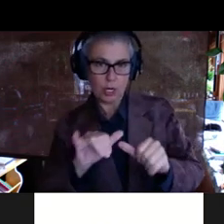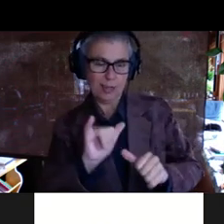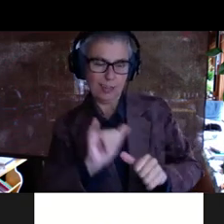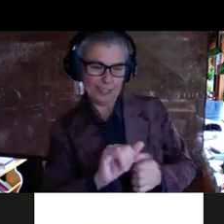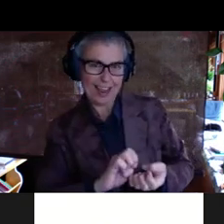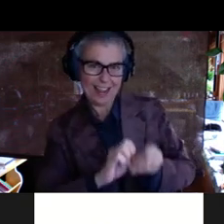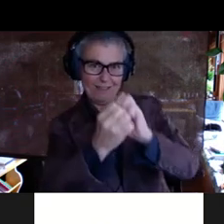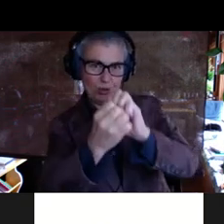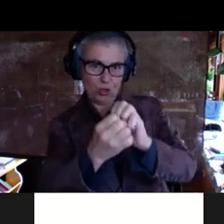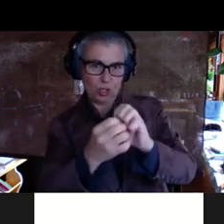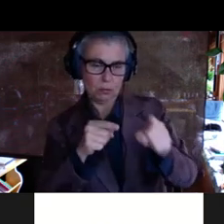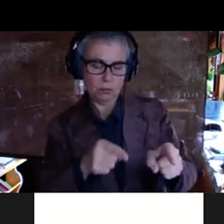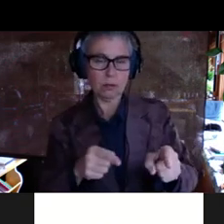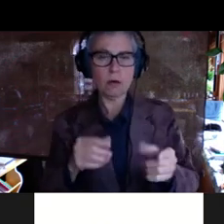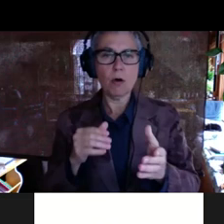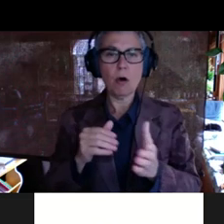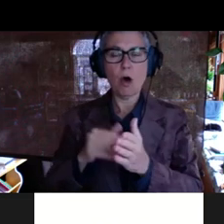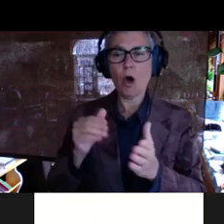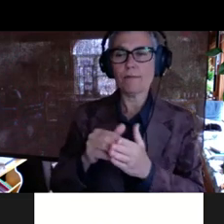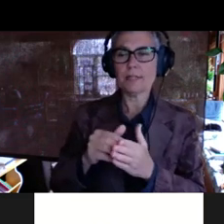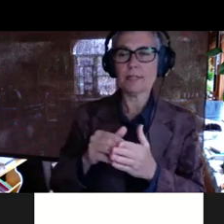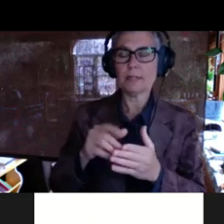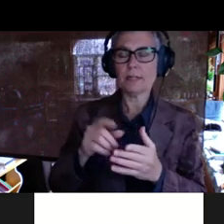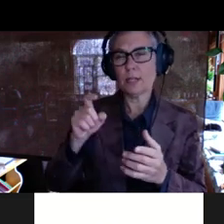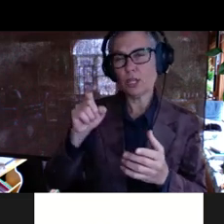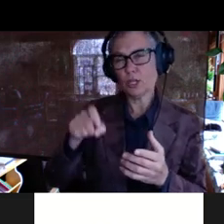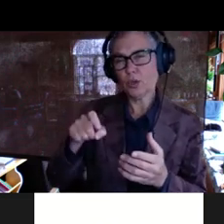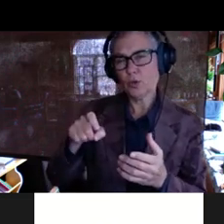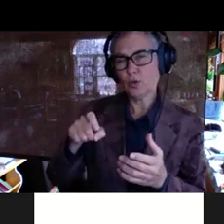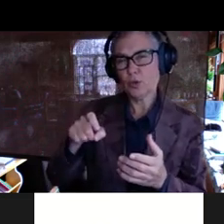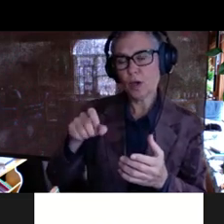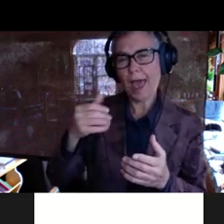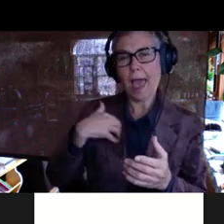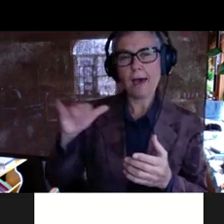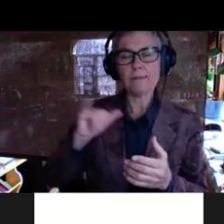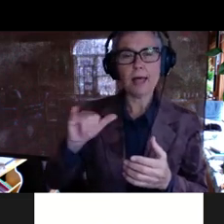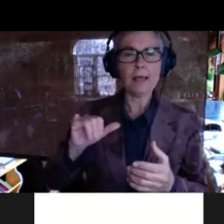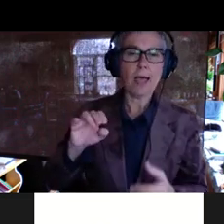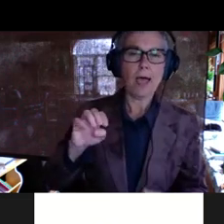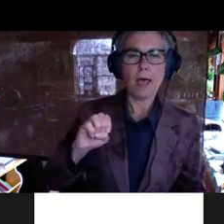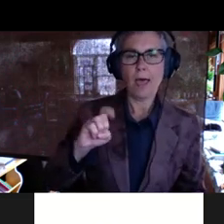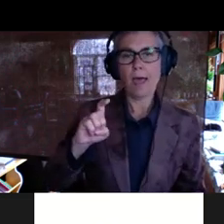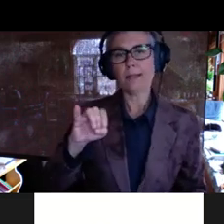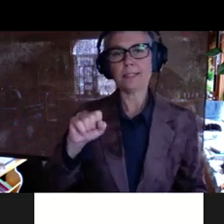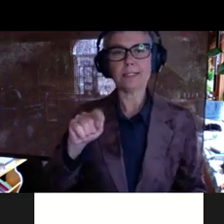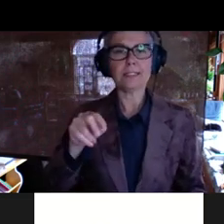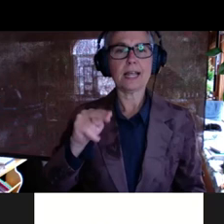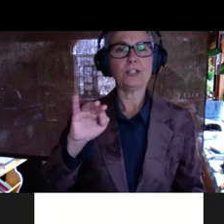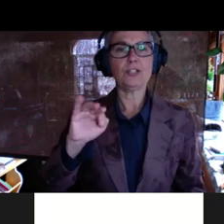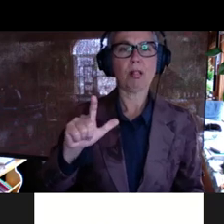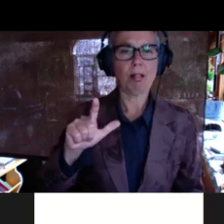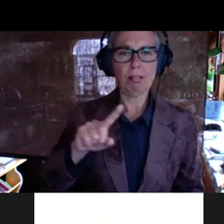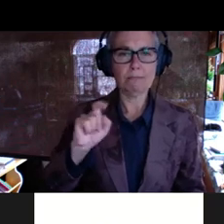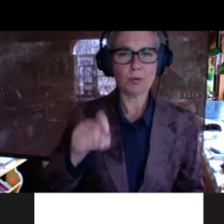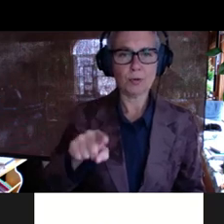is it's often you get in, you, you face essentially like existential questions of like, okay, here's my evolved